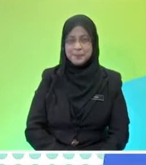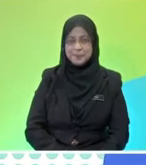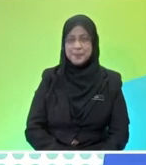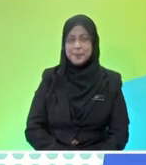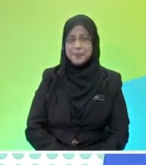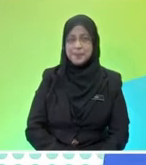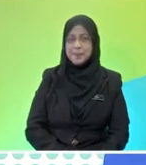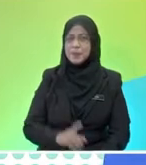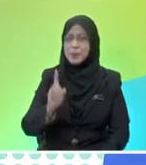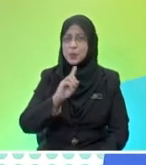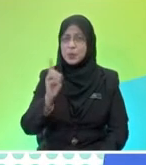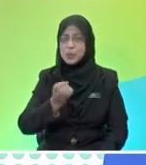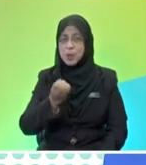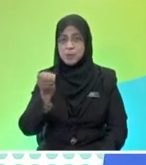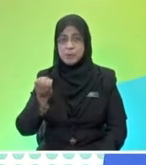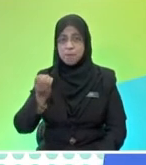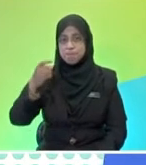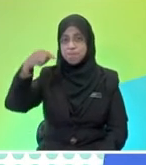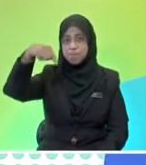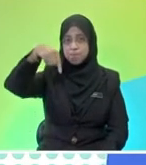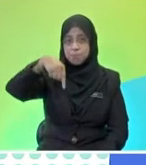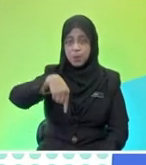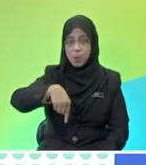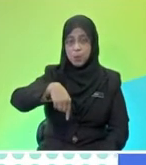Shiva Anjali, which object went down first?